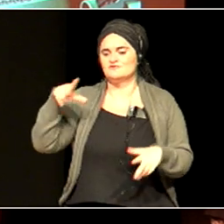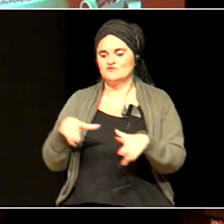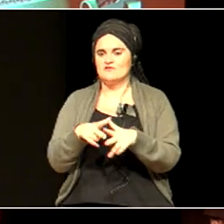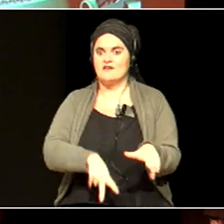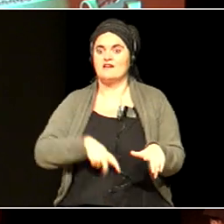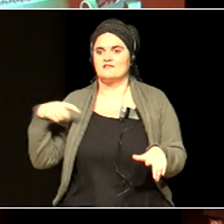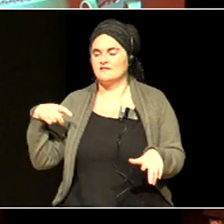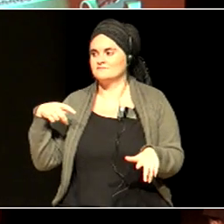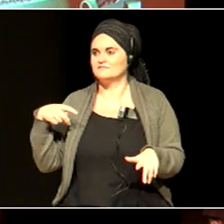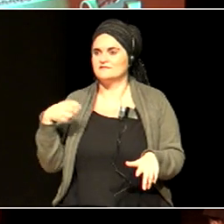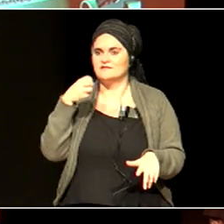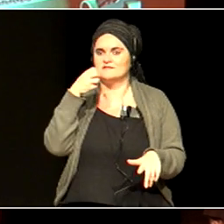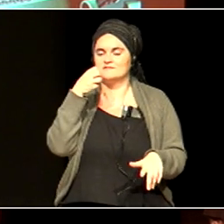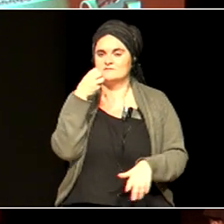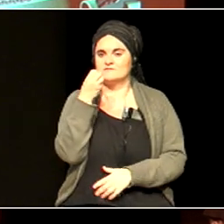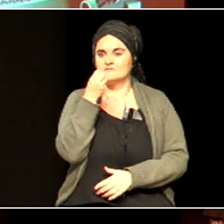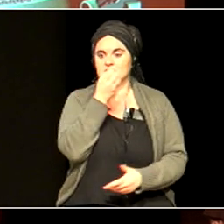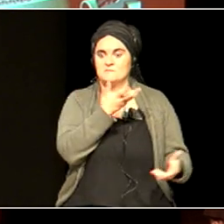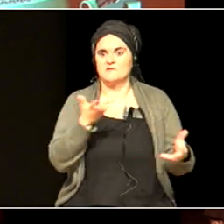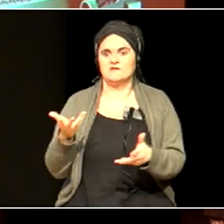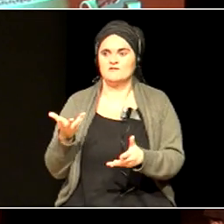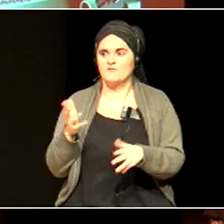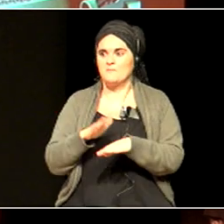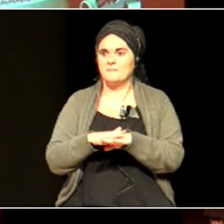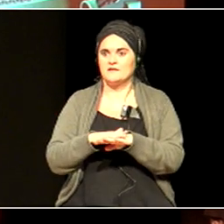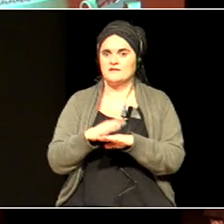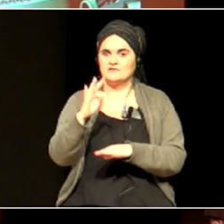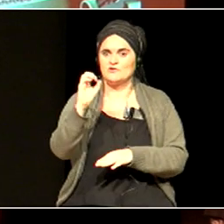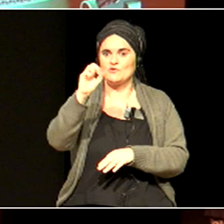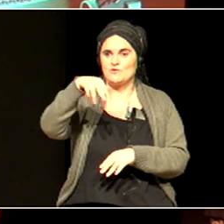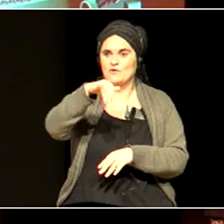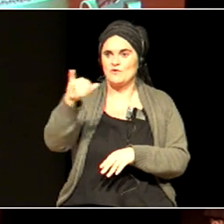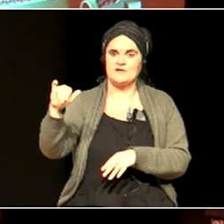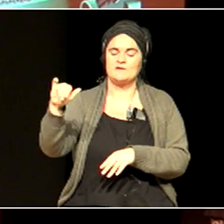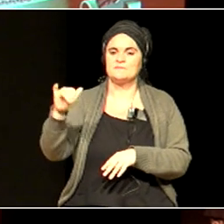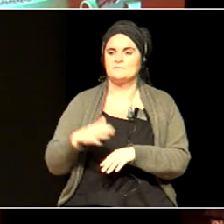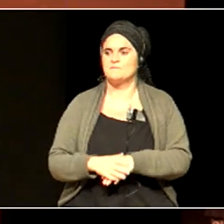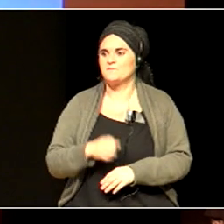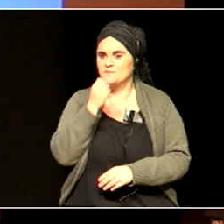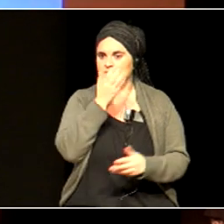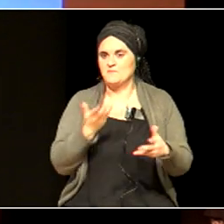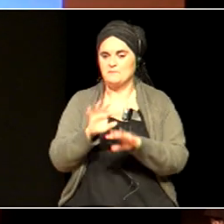ongieto riberoa, eman dieza dugun Tony Booth jaunari. Welcome to the Basque Country, welcome to the stage.